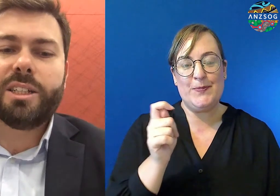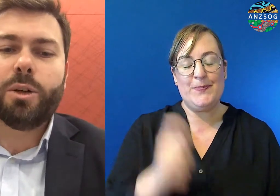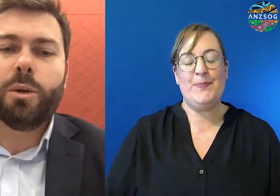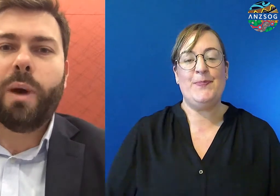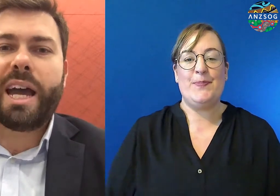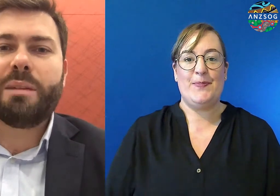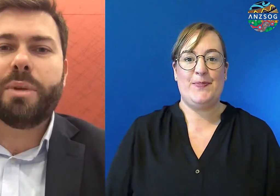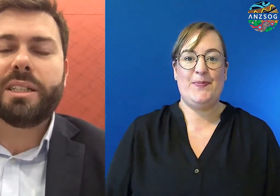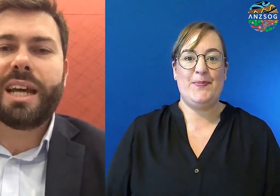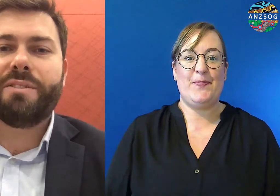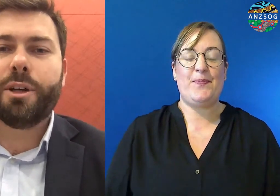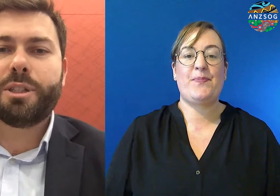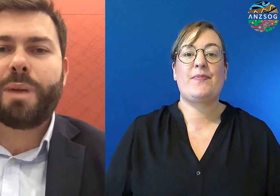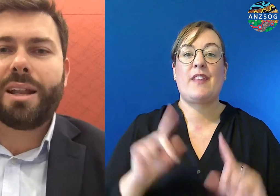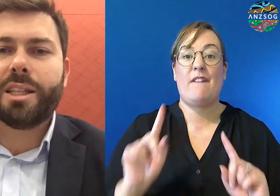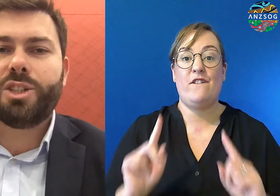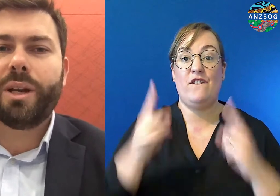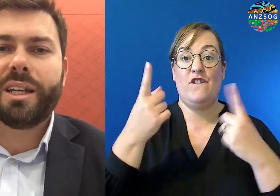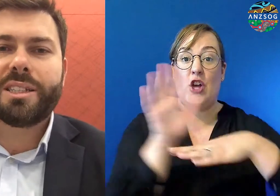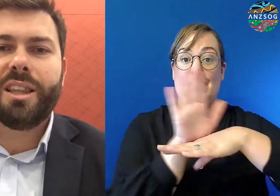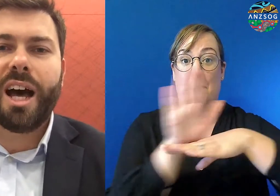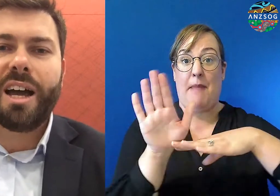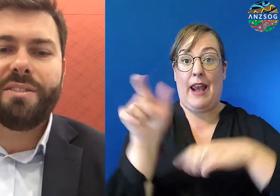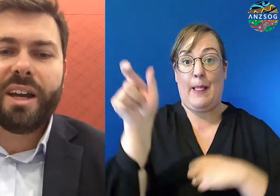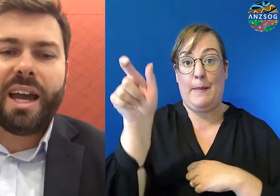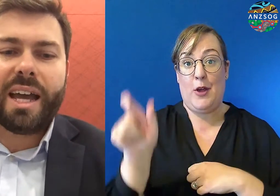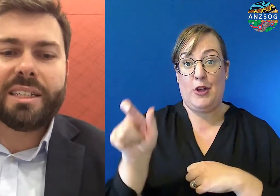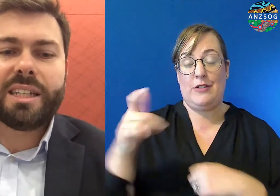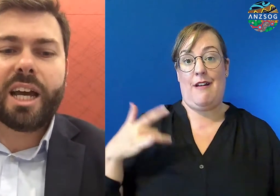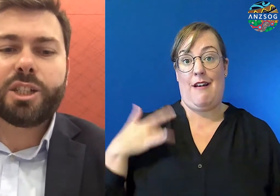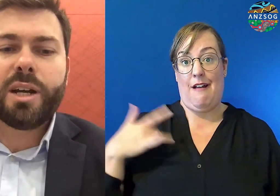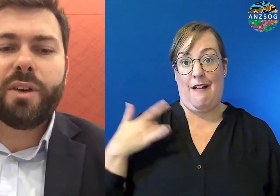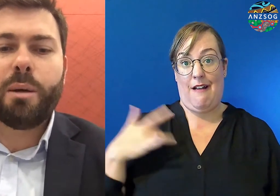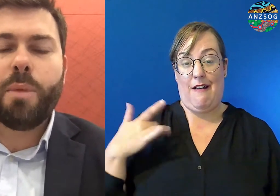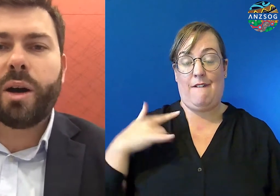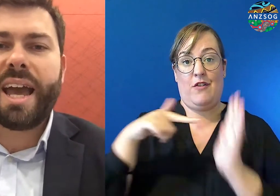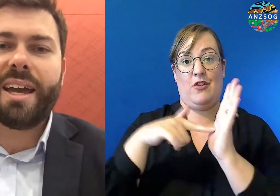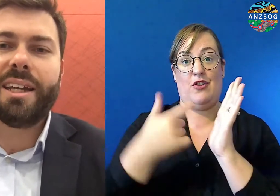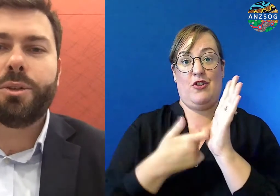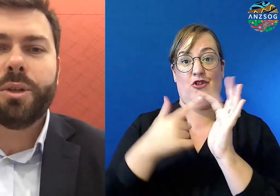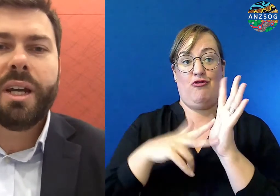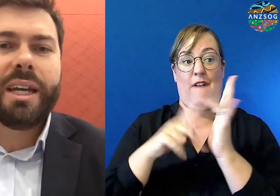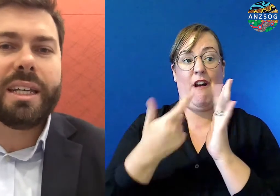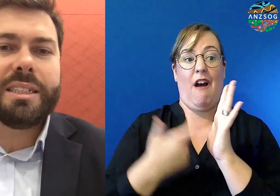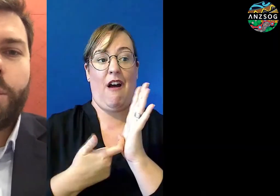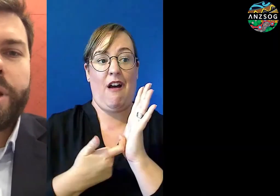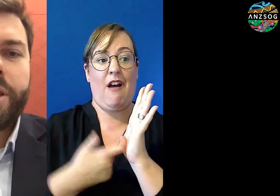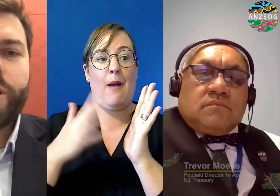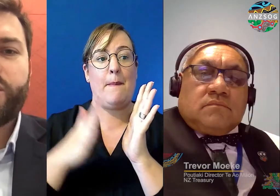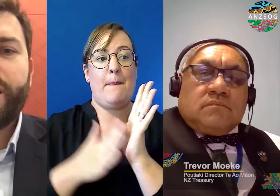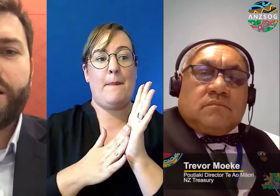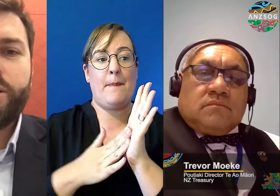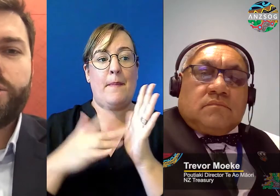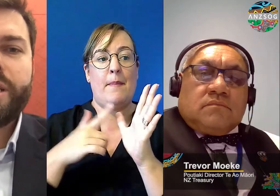underway but our first panellist joining us live is Trevor Moakay who is with